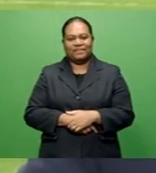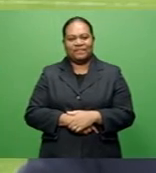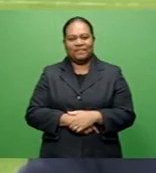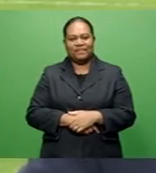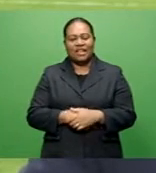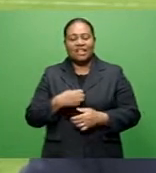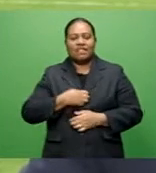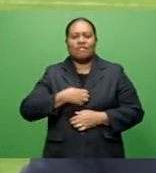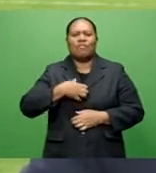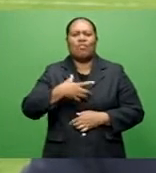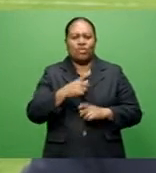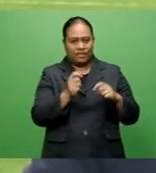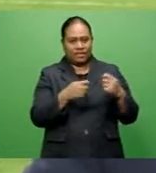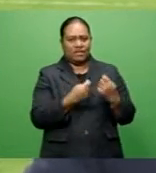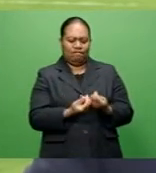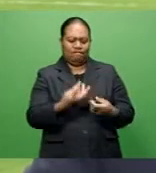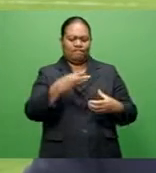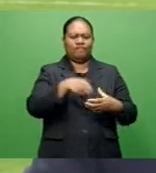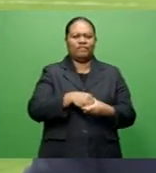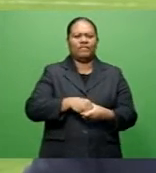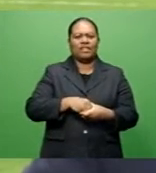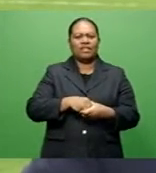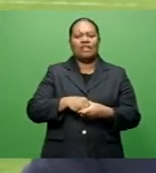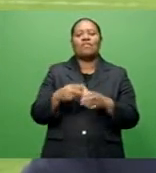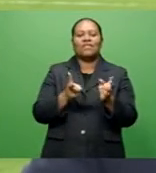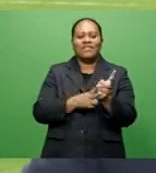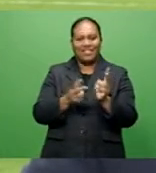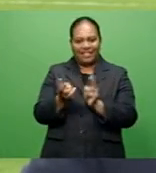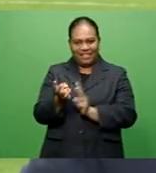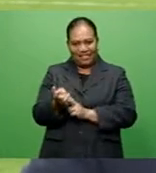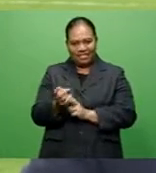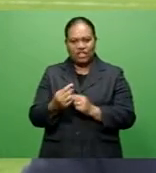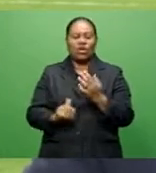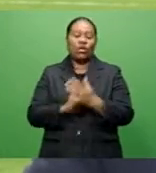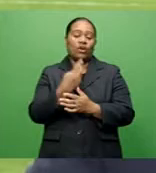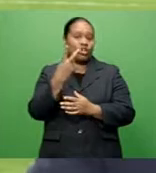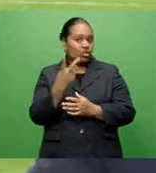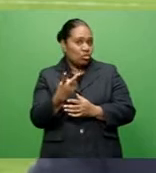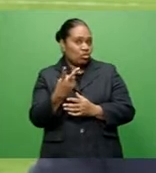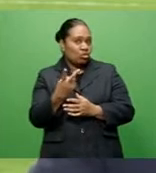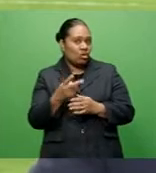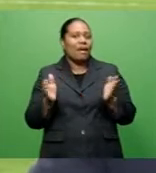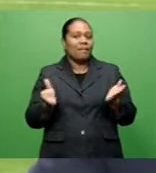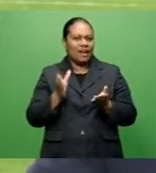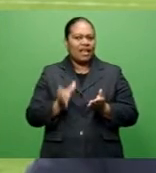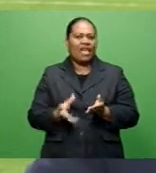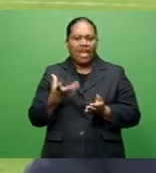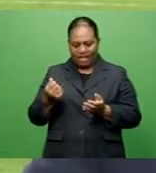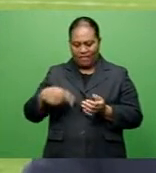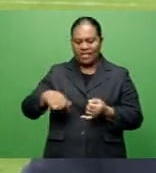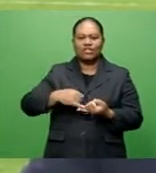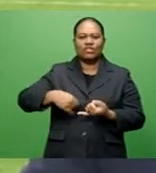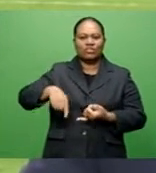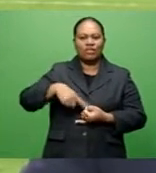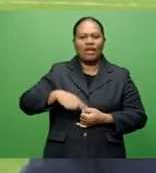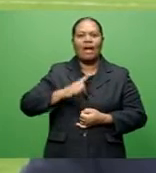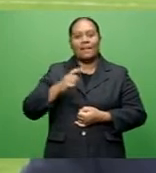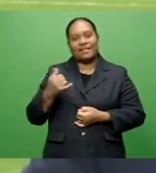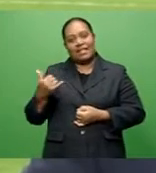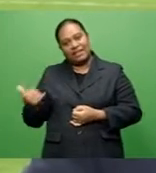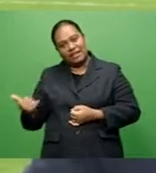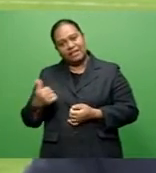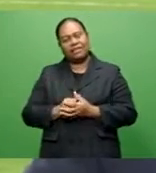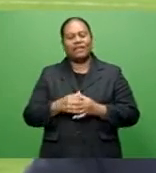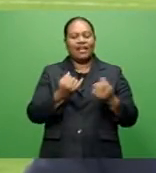The Mwode team is made up of players from the village. Only two players are based here in Suva. They left the island of the